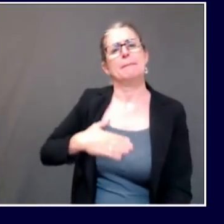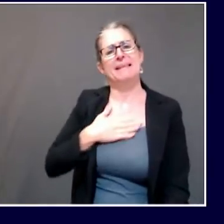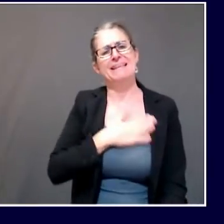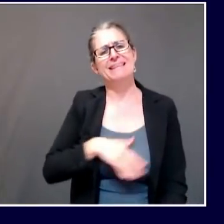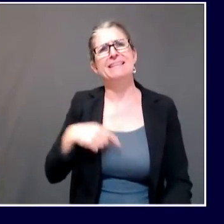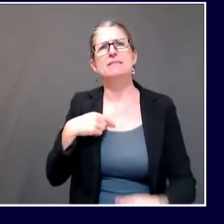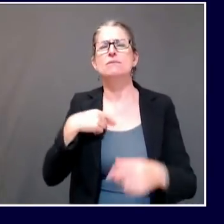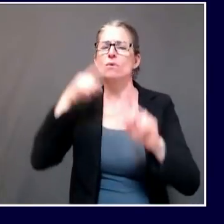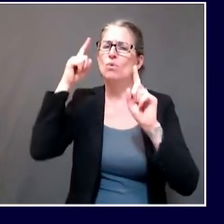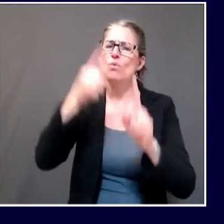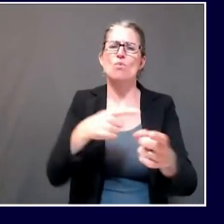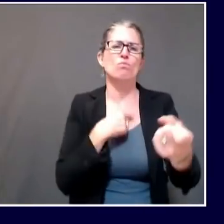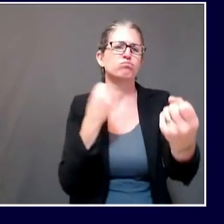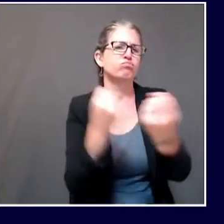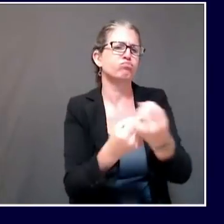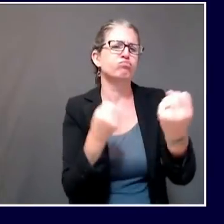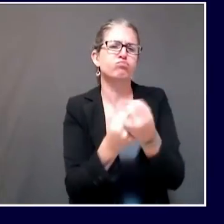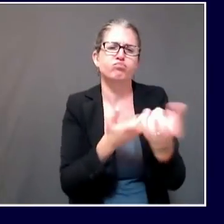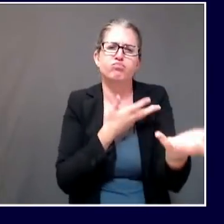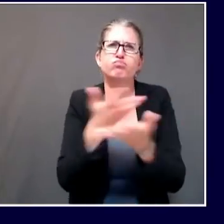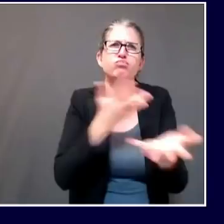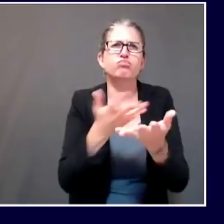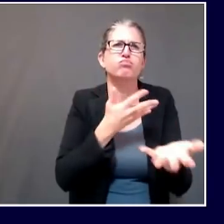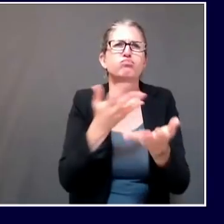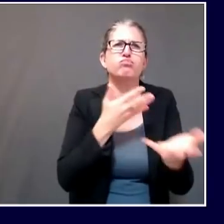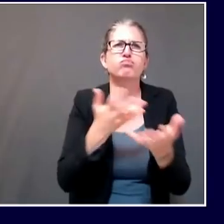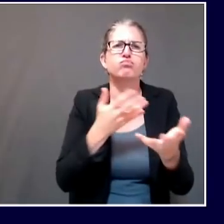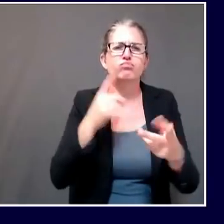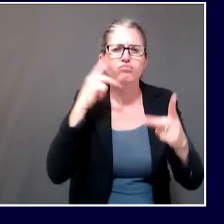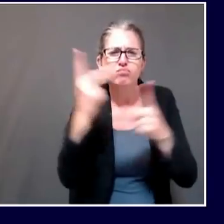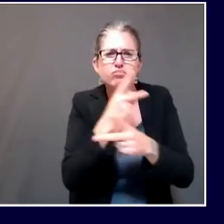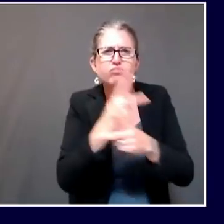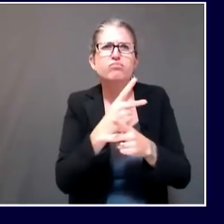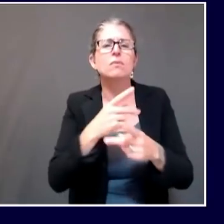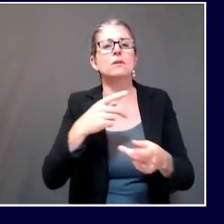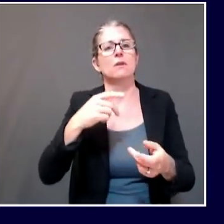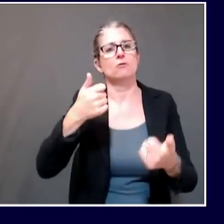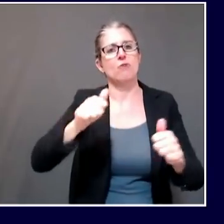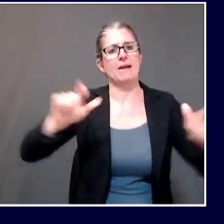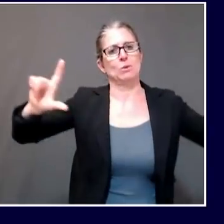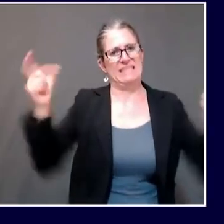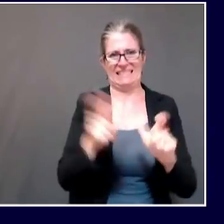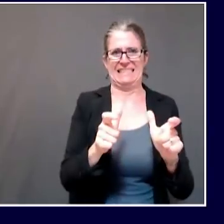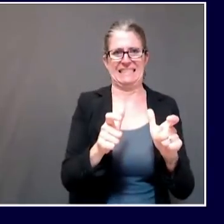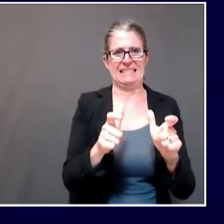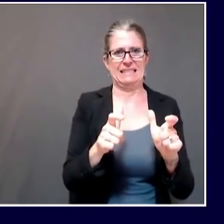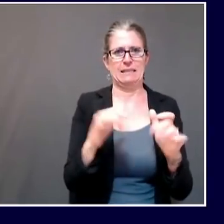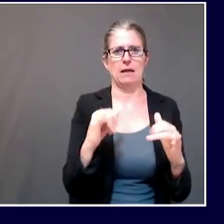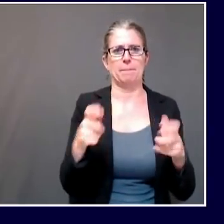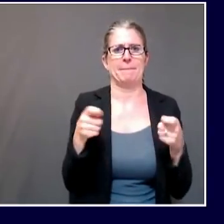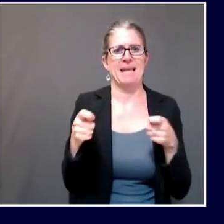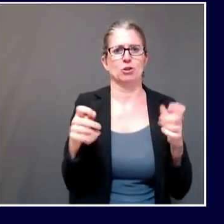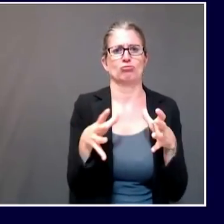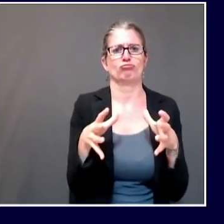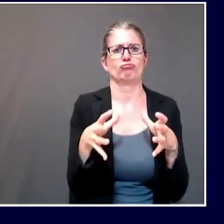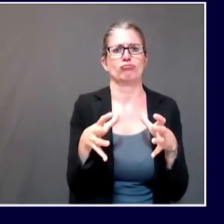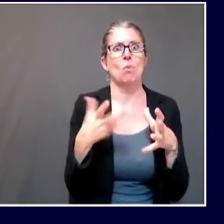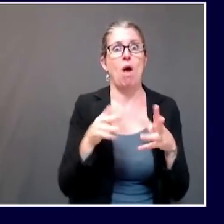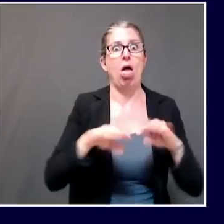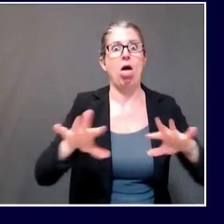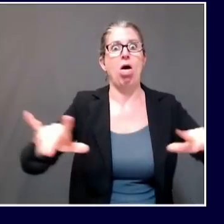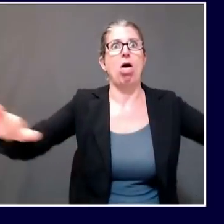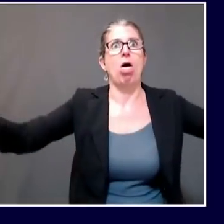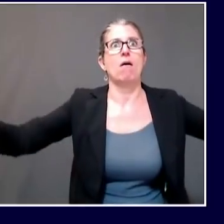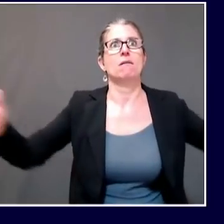you to limit the spread of COVID-19. There may be folks in your life who are immunocompromised, who are elderly,